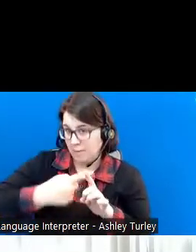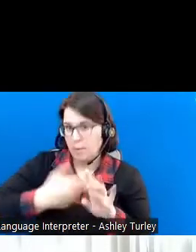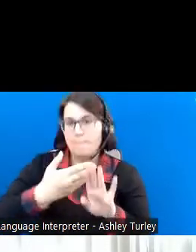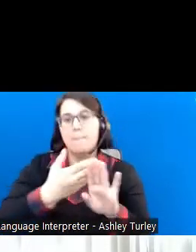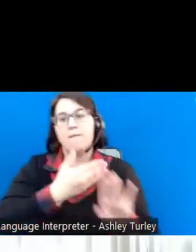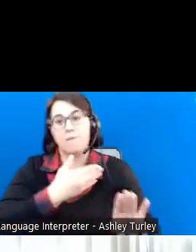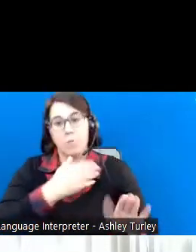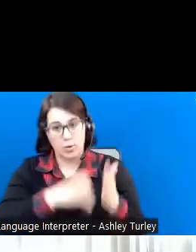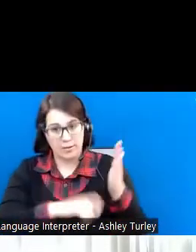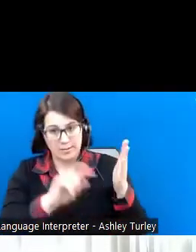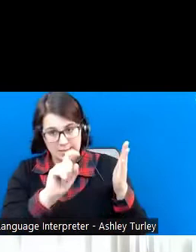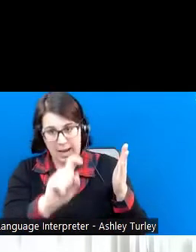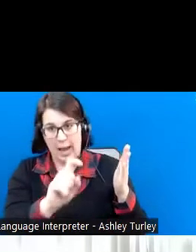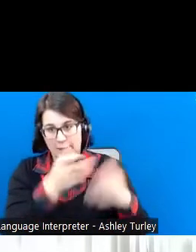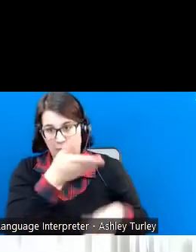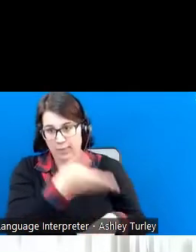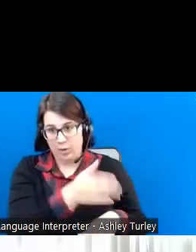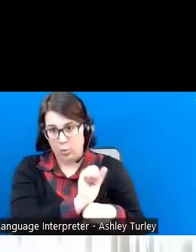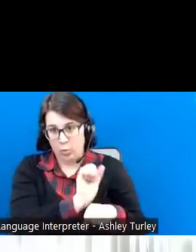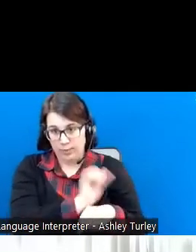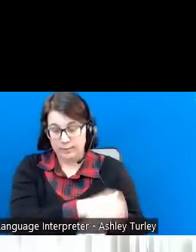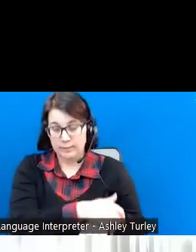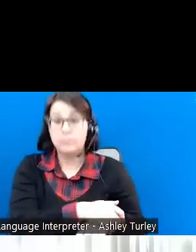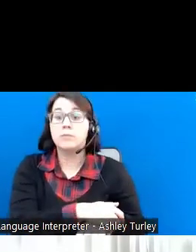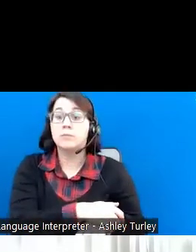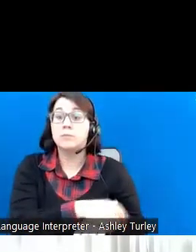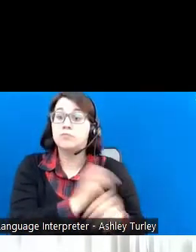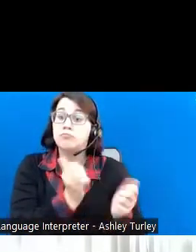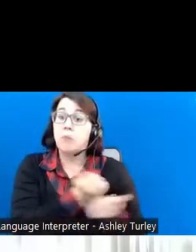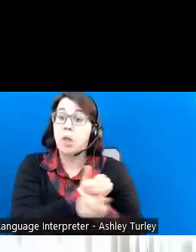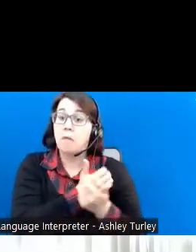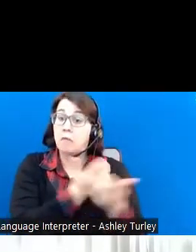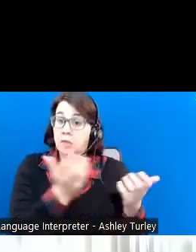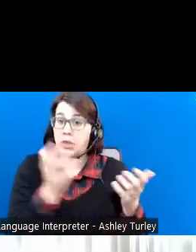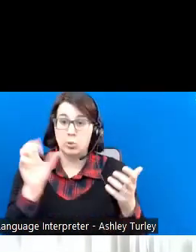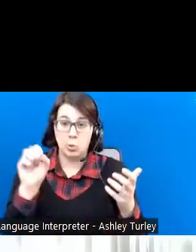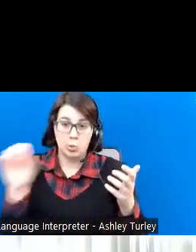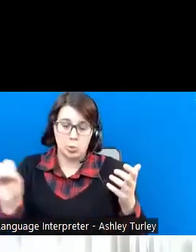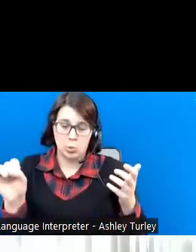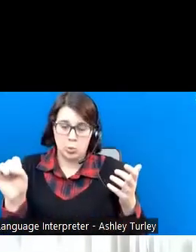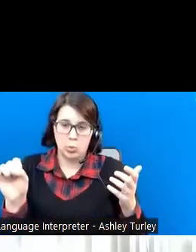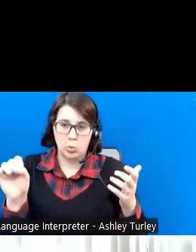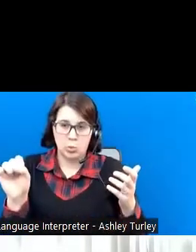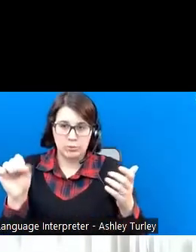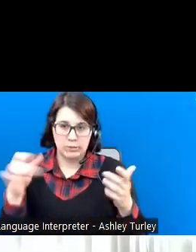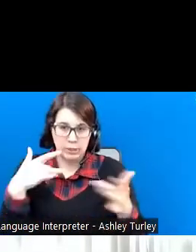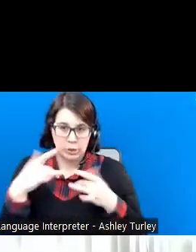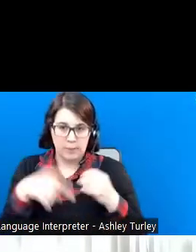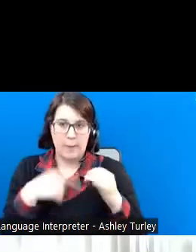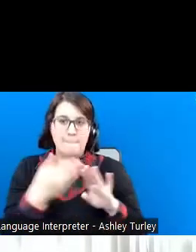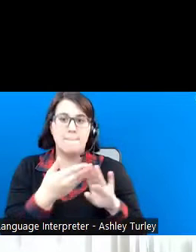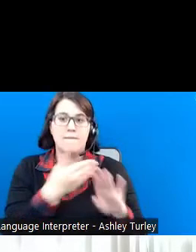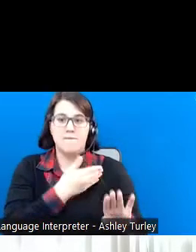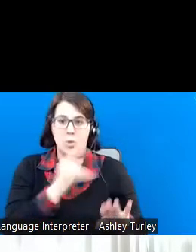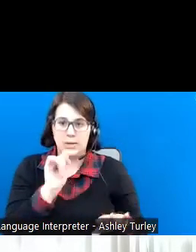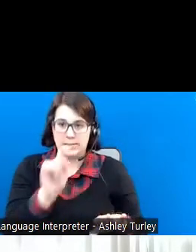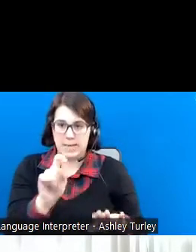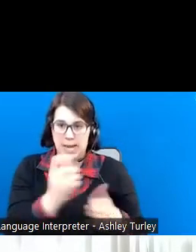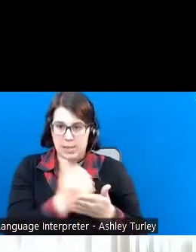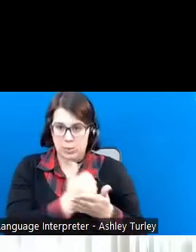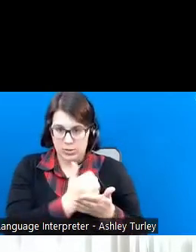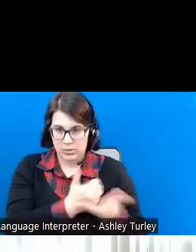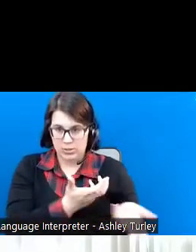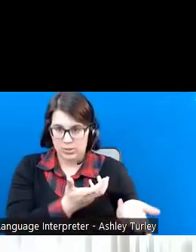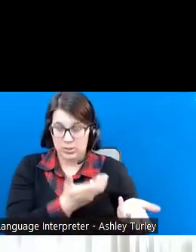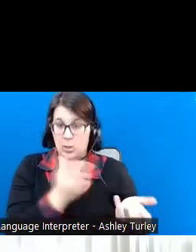at his job. Everything Social Security looks at is before tax wages. So we're looking at